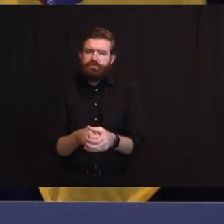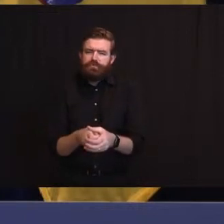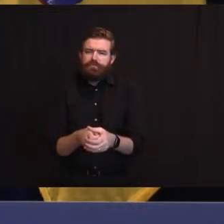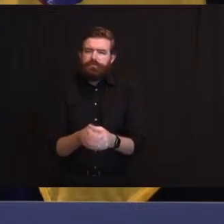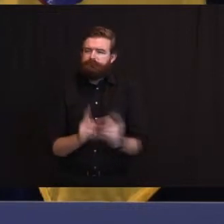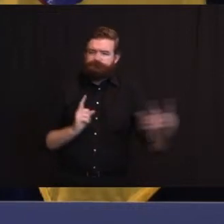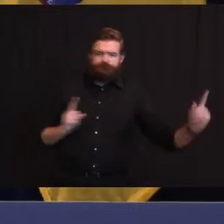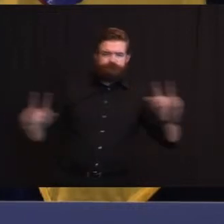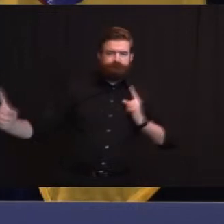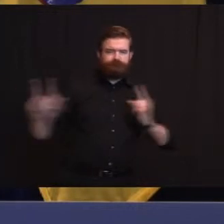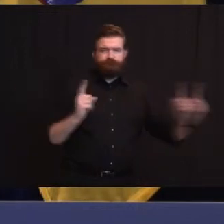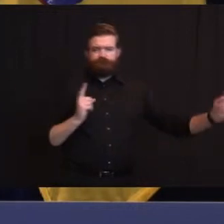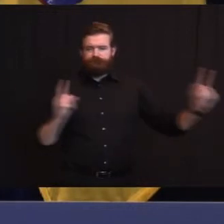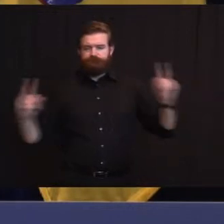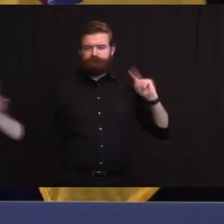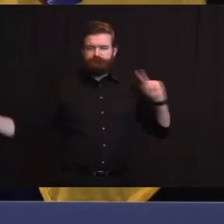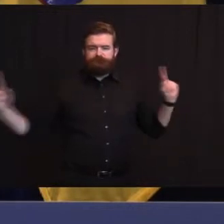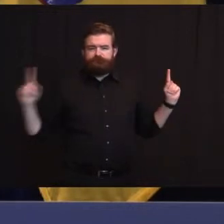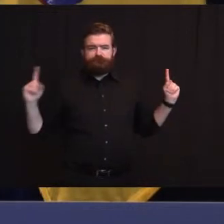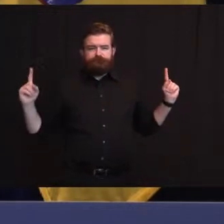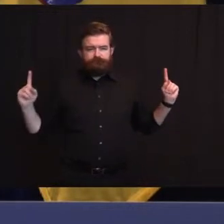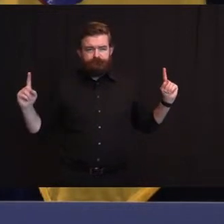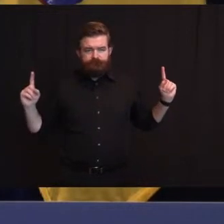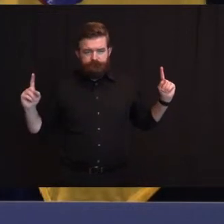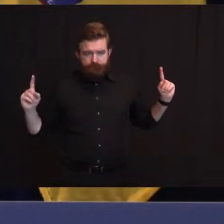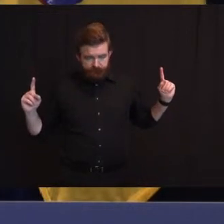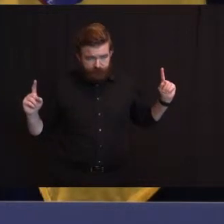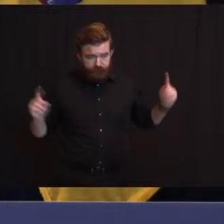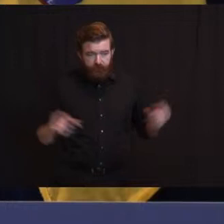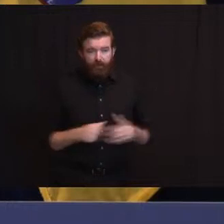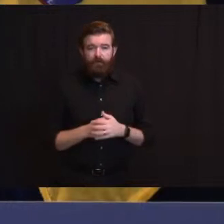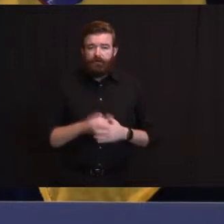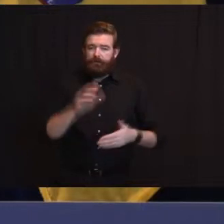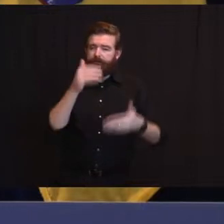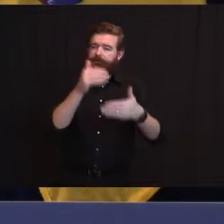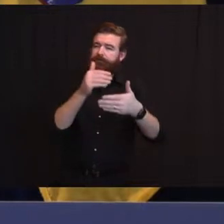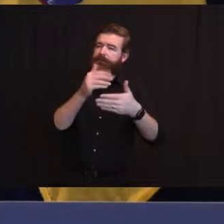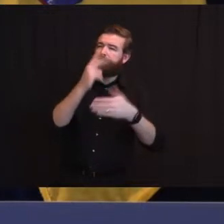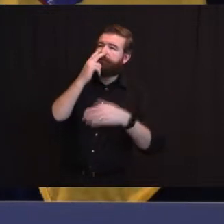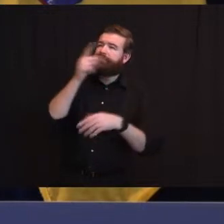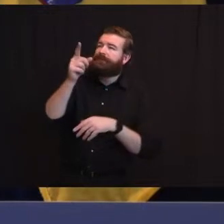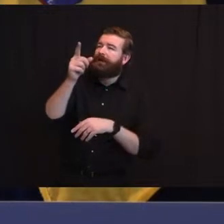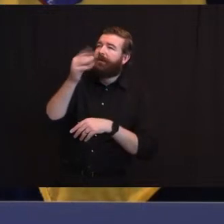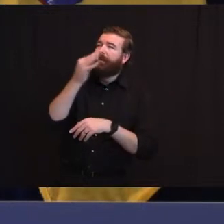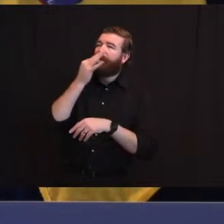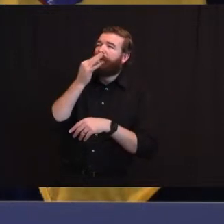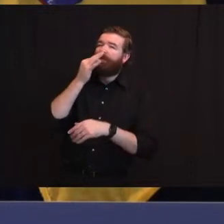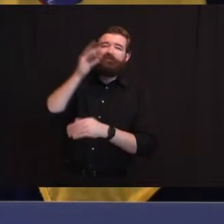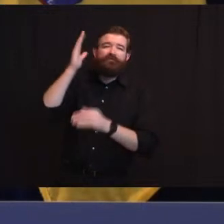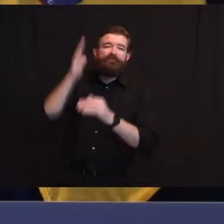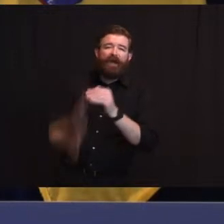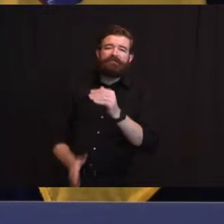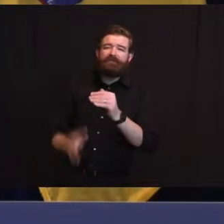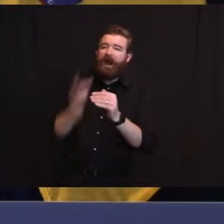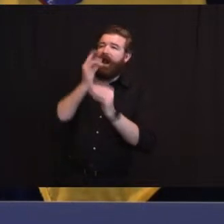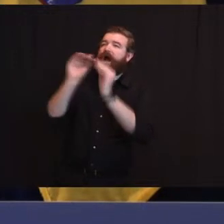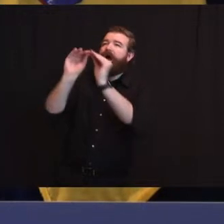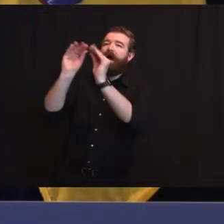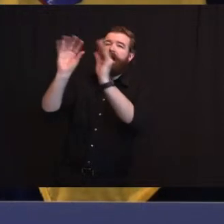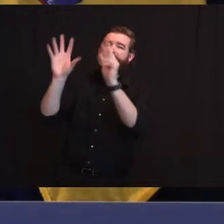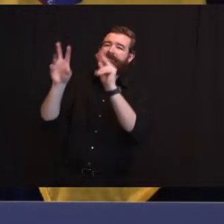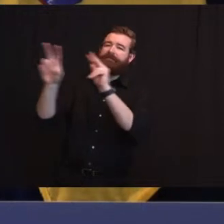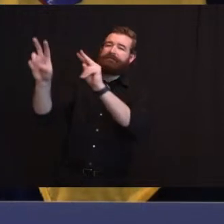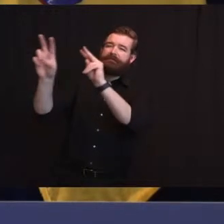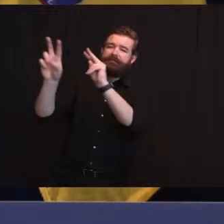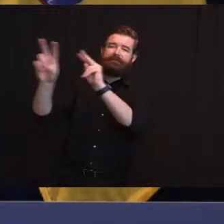and again there's light at the end of the tunnel but we just got to bridge ourselves for a few more months and especially when you look at New Year's